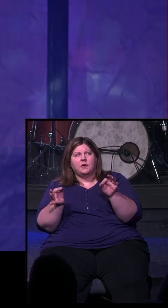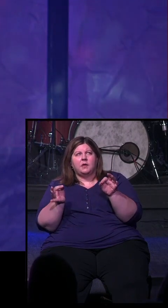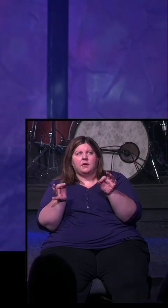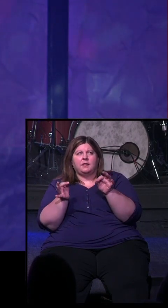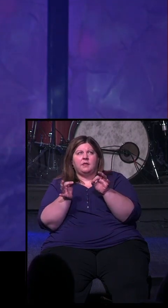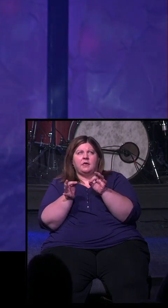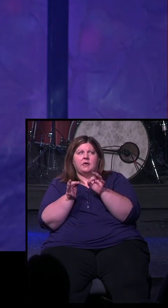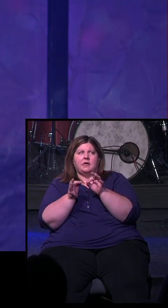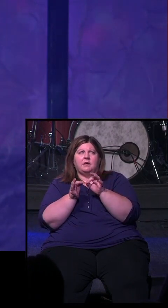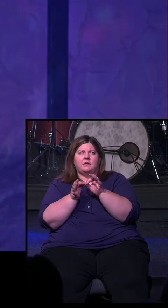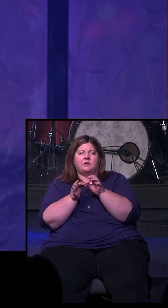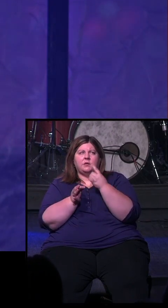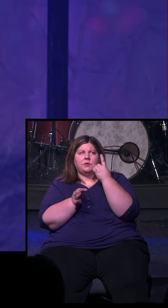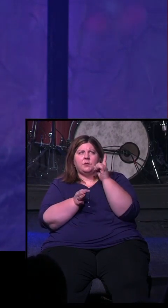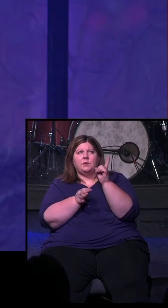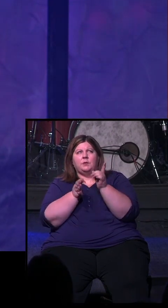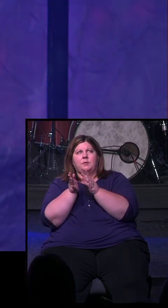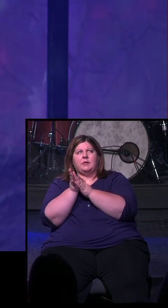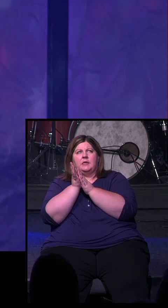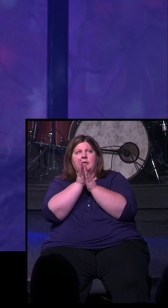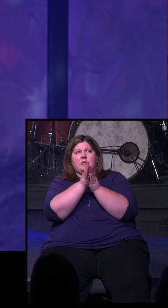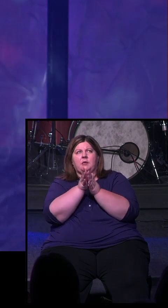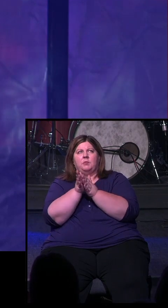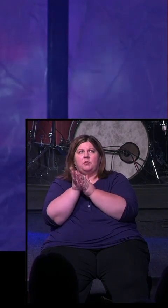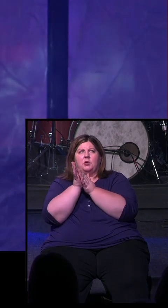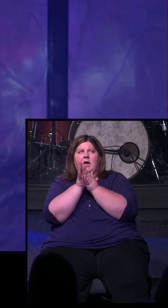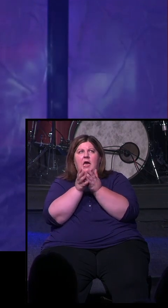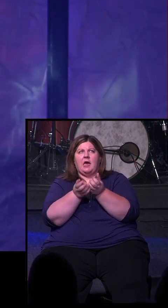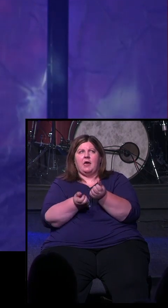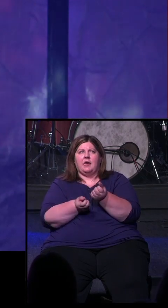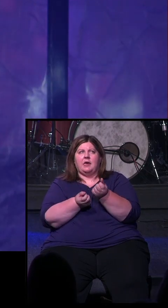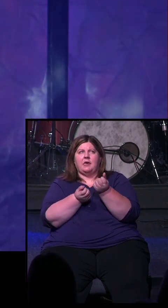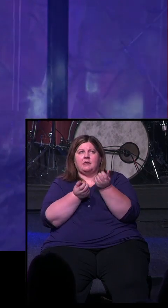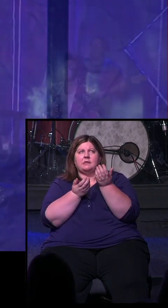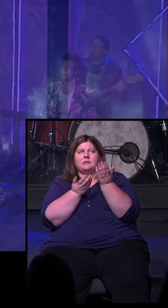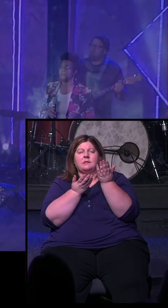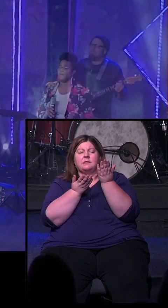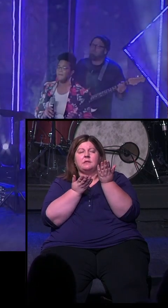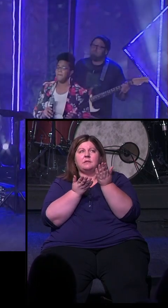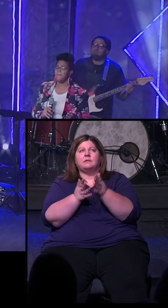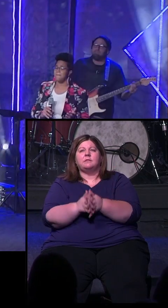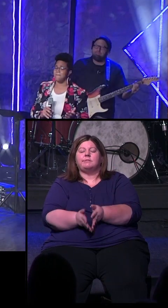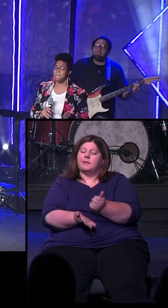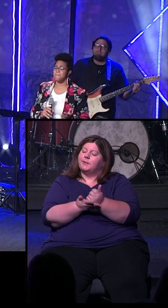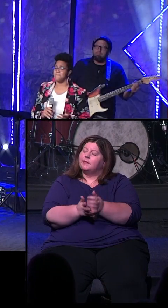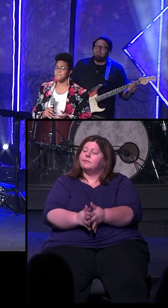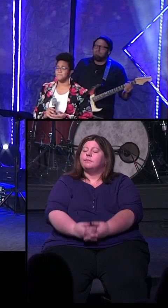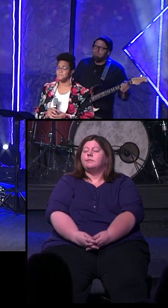worthy to be praised, amen.